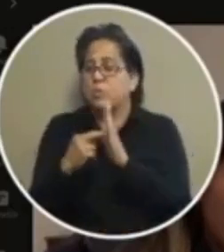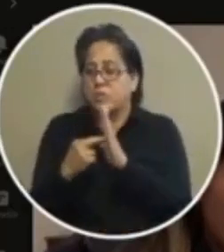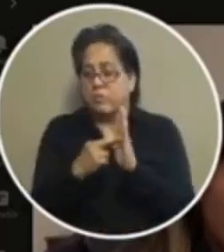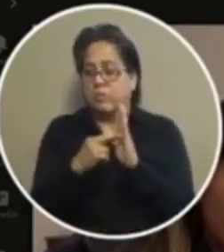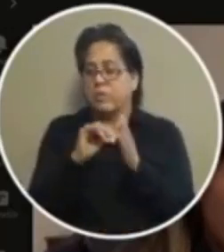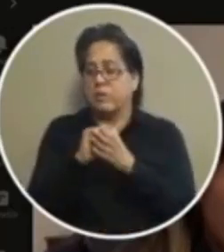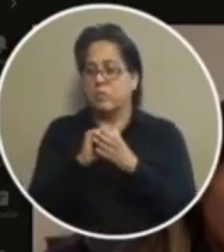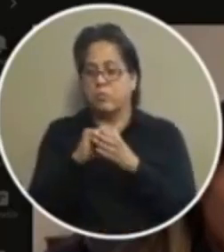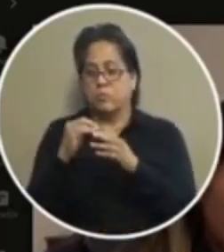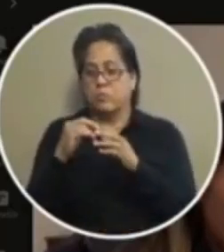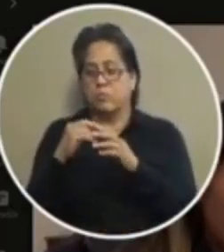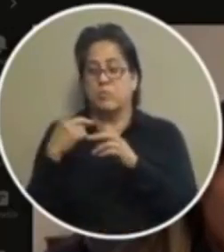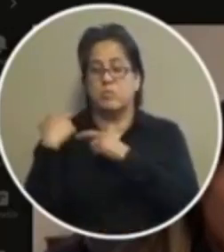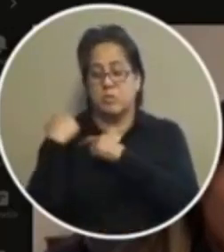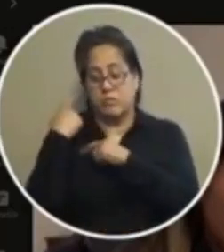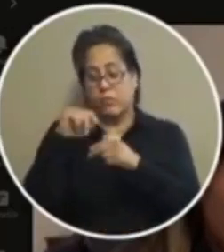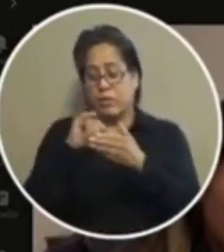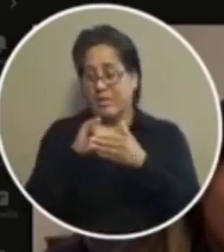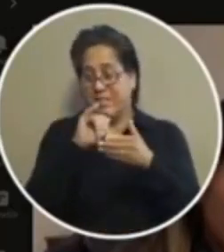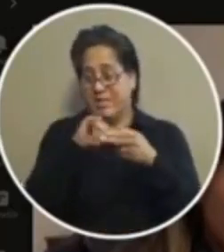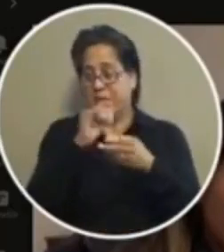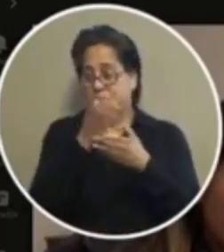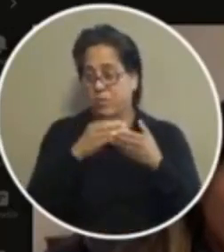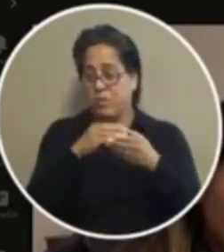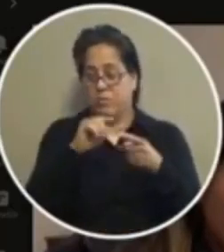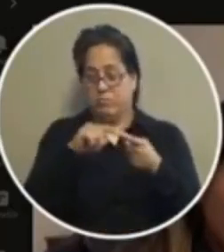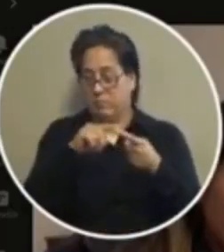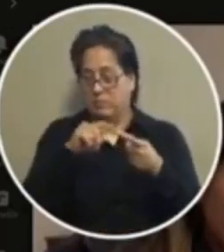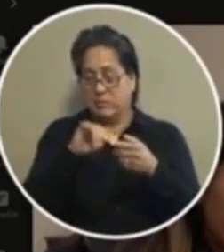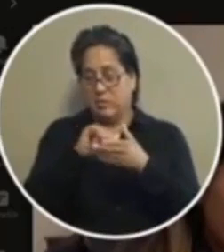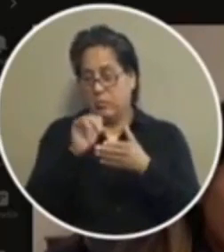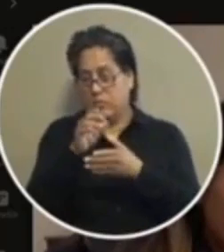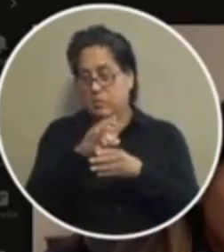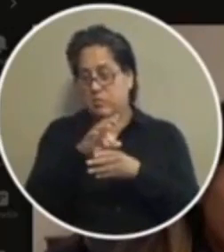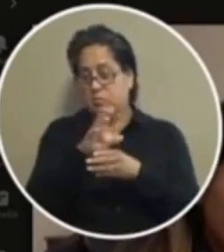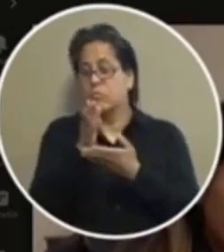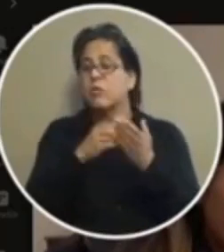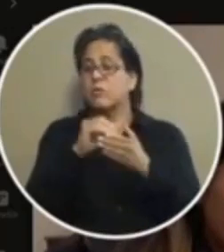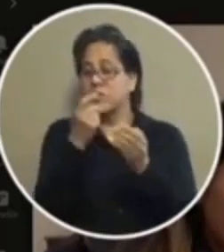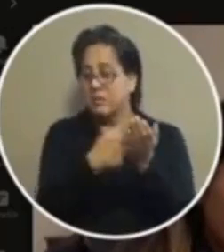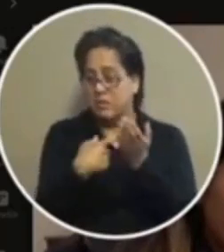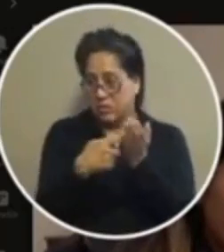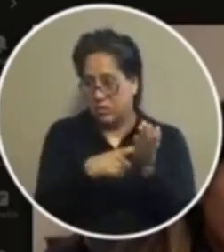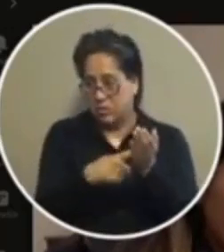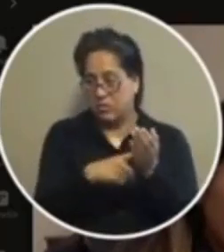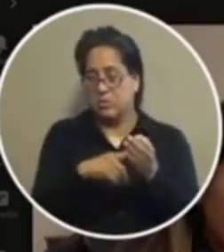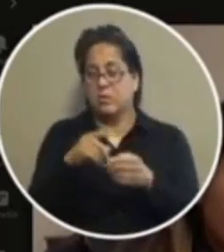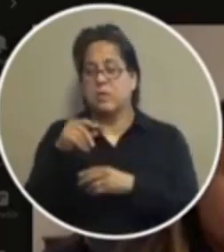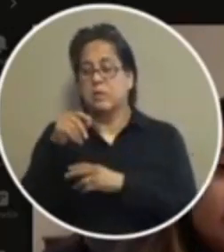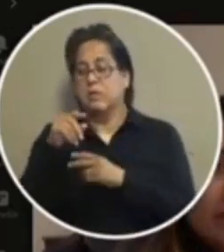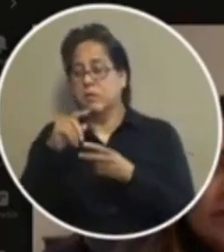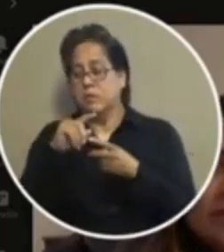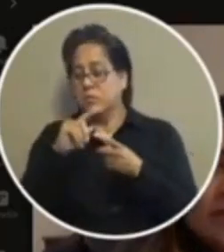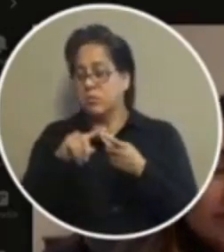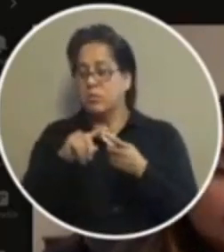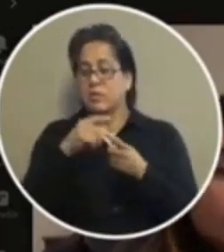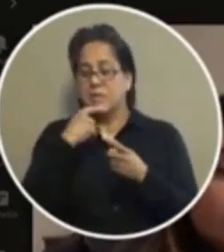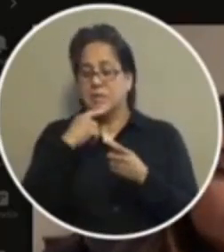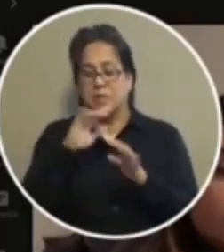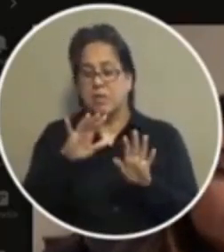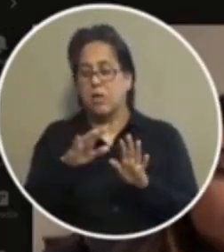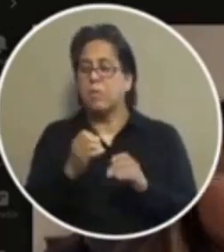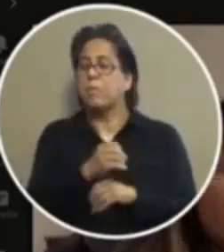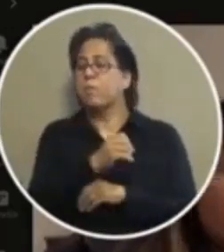responsible for any of those portions of it at the table as a part of that discussion the modification to that action was to come back with